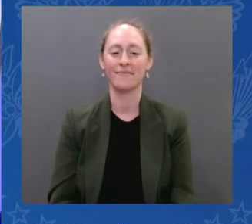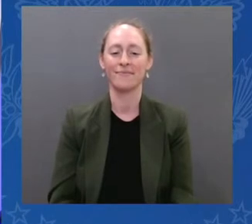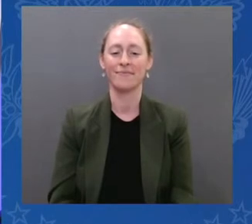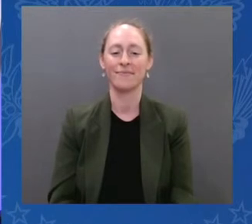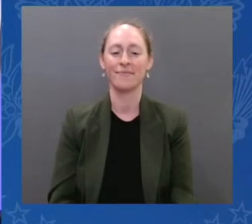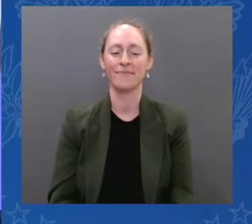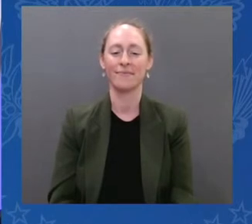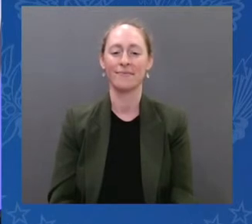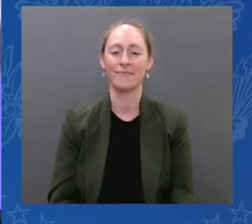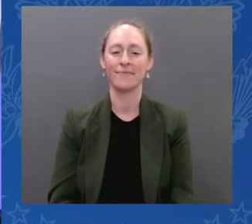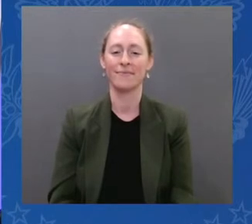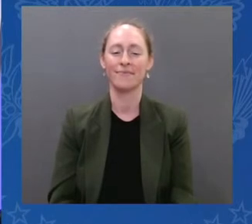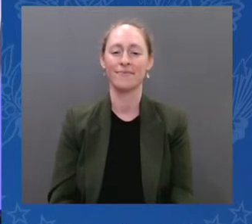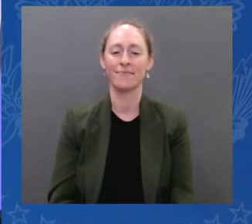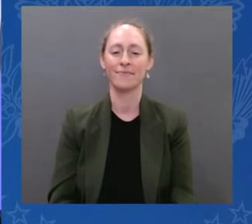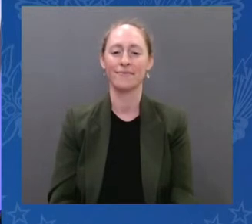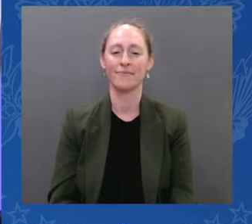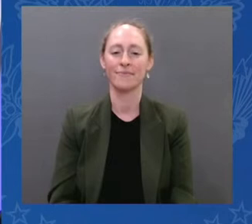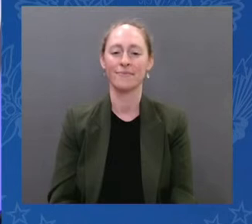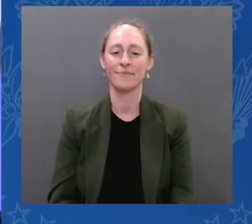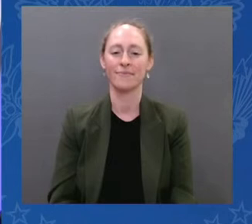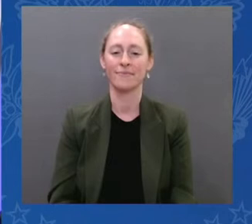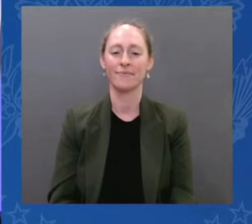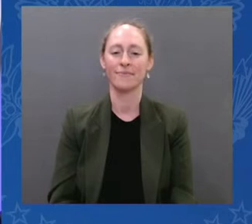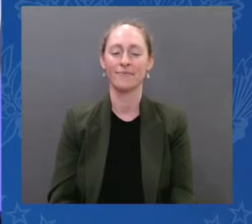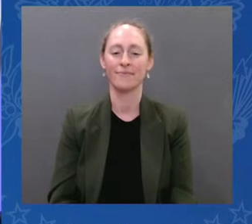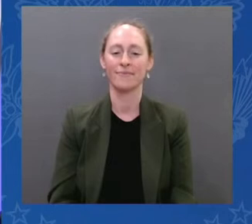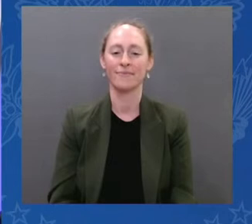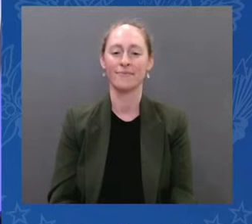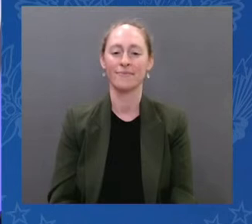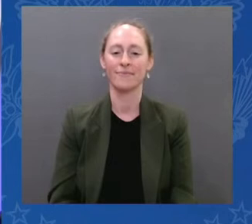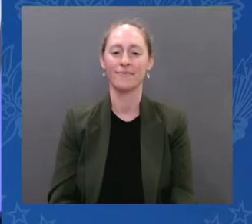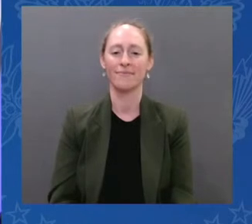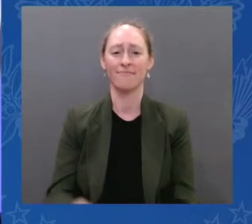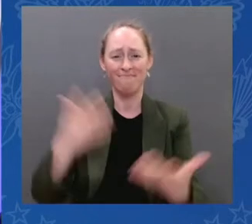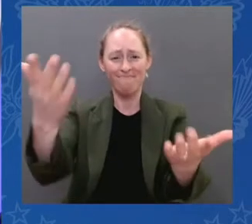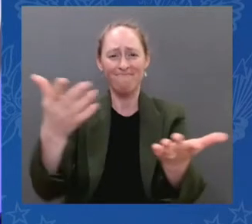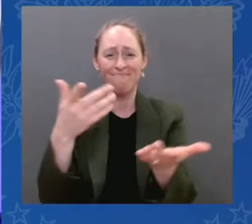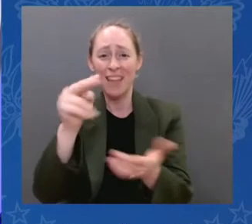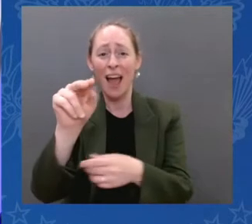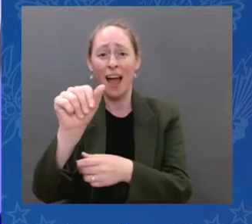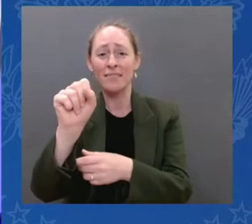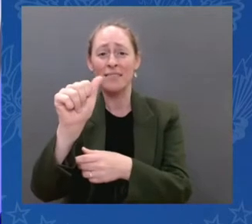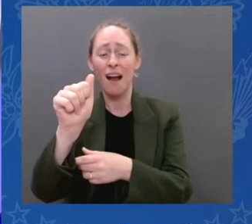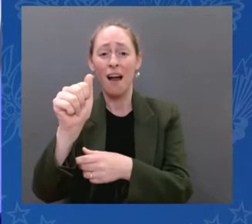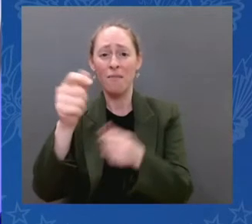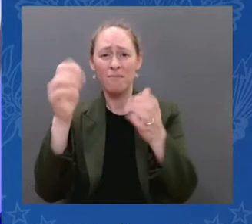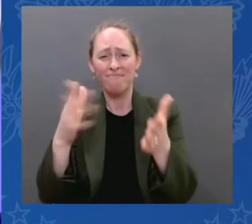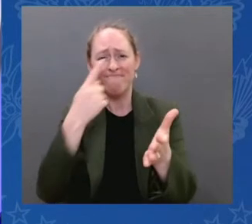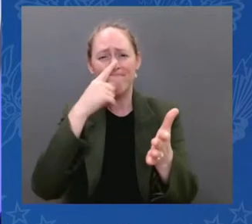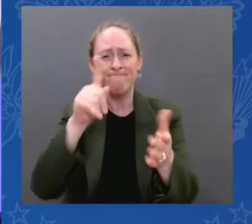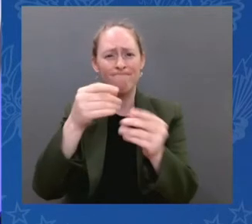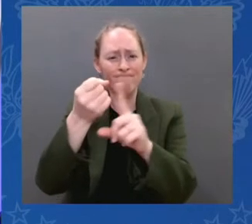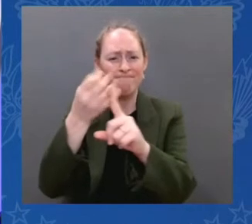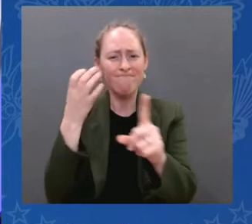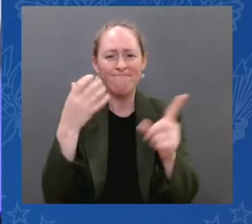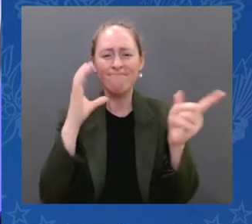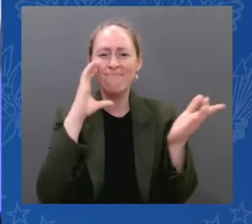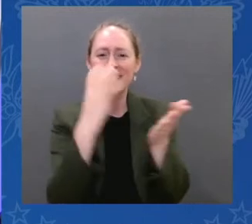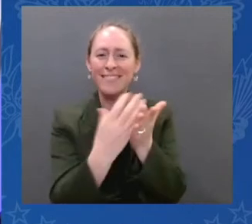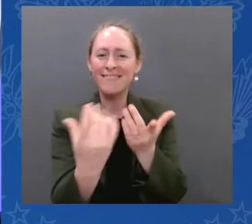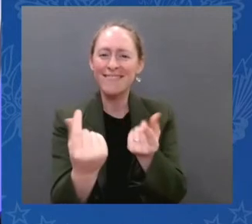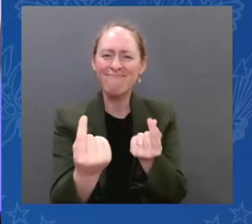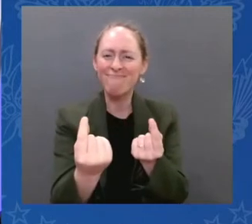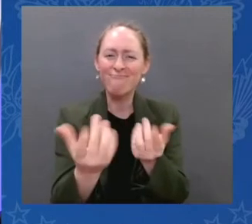Mass Administrator Nelson, I'm going to turn this over to you. So will you please tell us about what we're seeing? Mr. President, if you held a